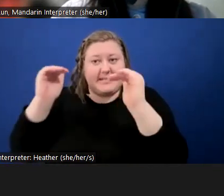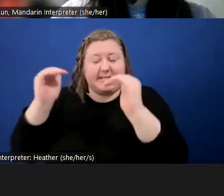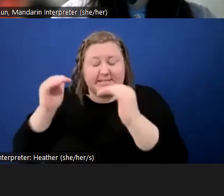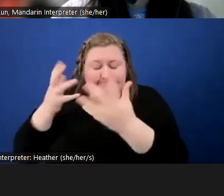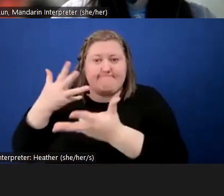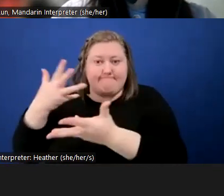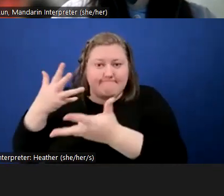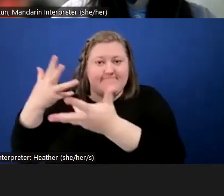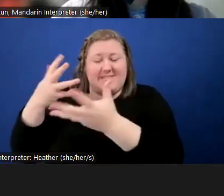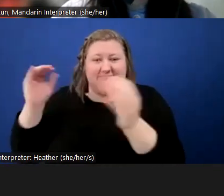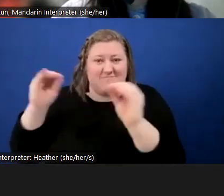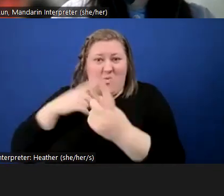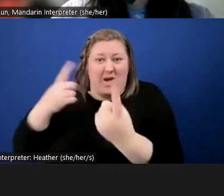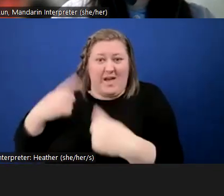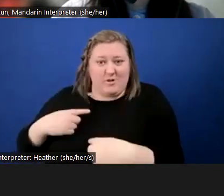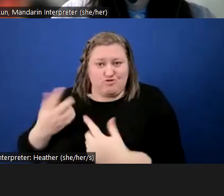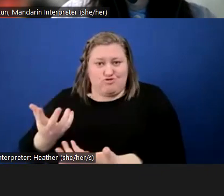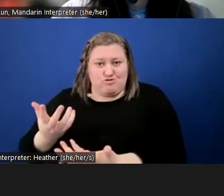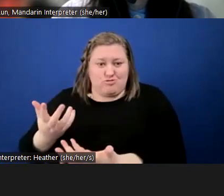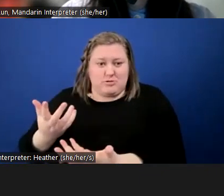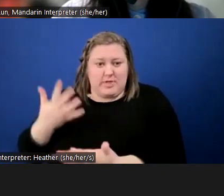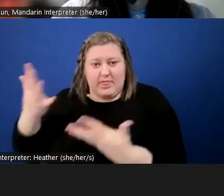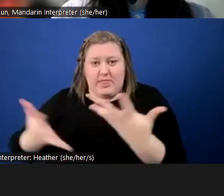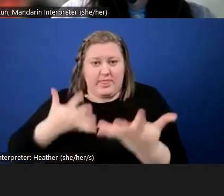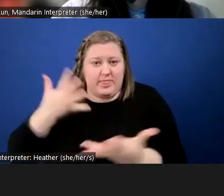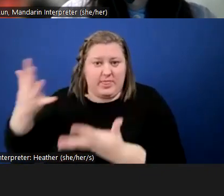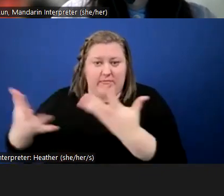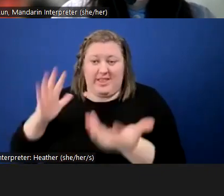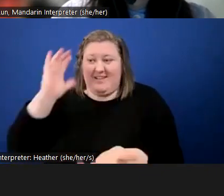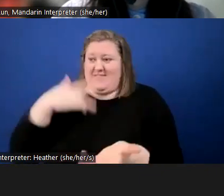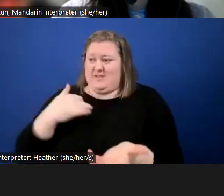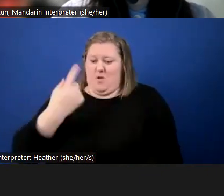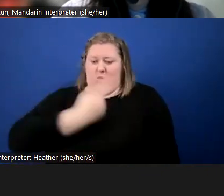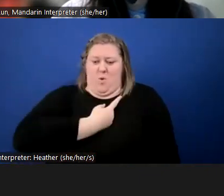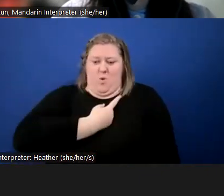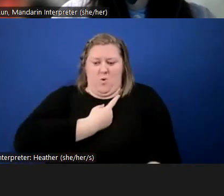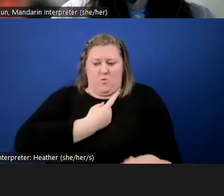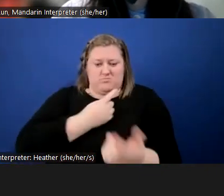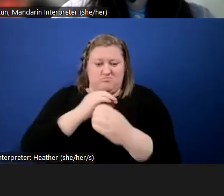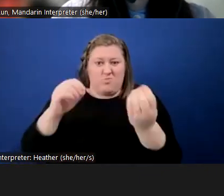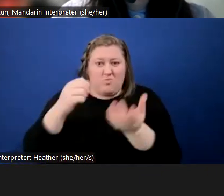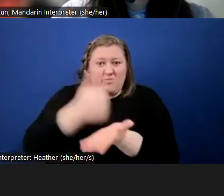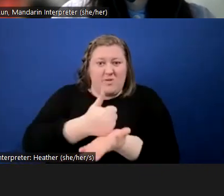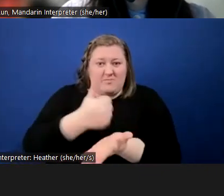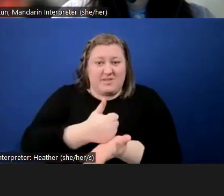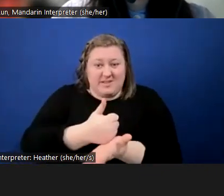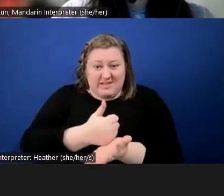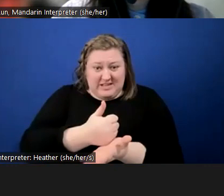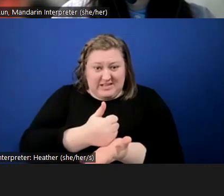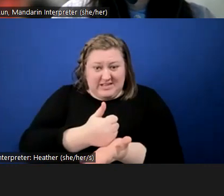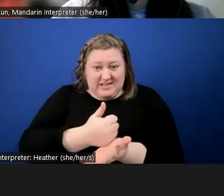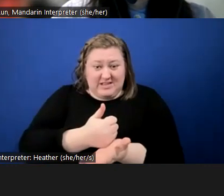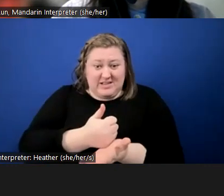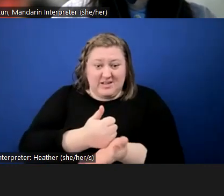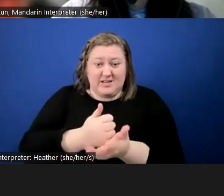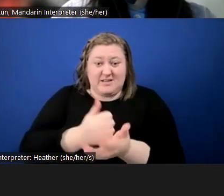can't get an answer and it seems like you're alone and nobody can help you. I feel like that's how everybody feels who lives in